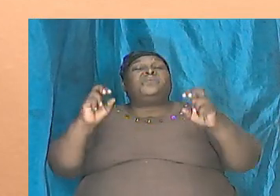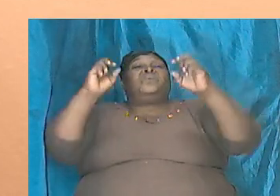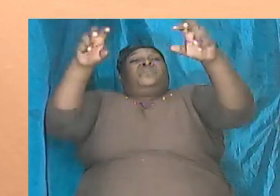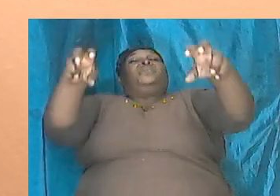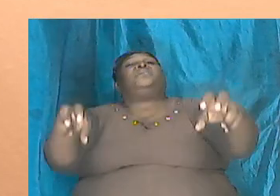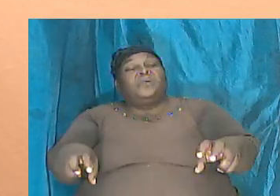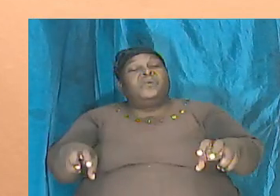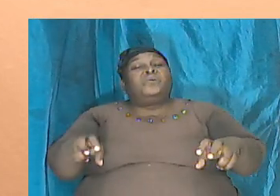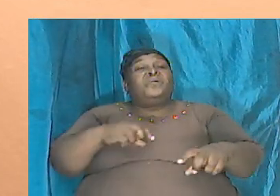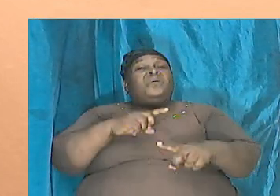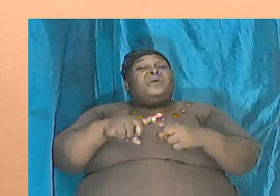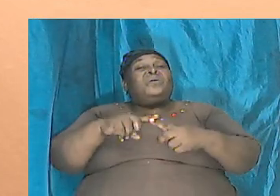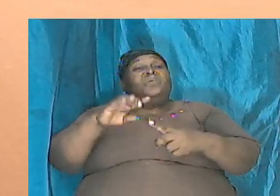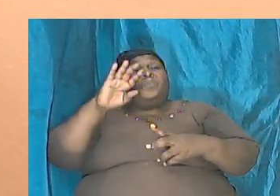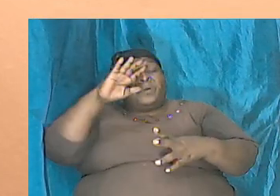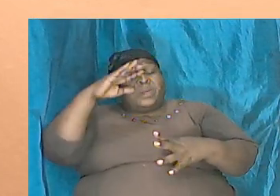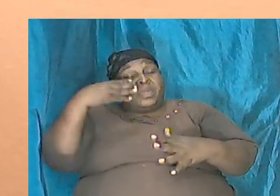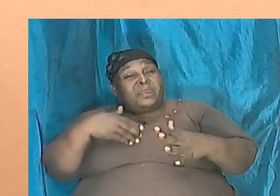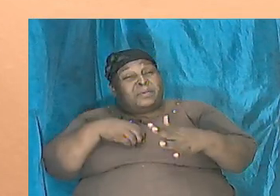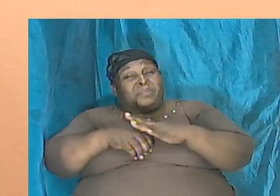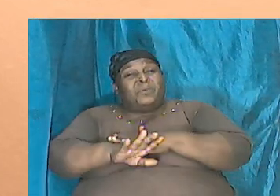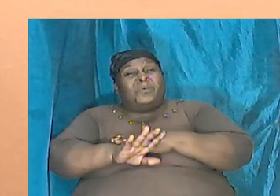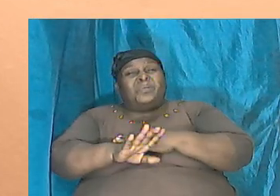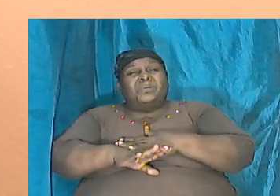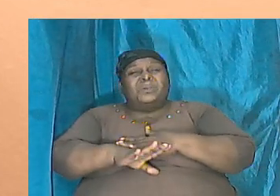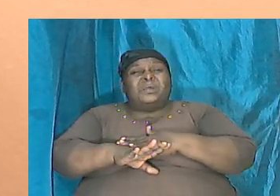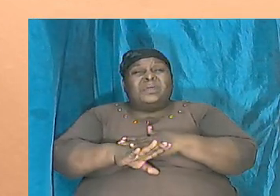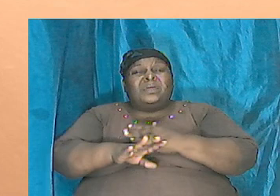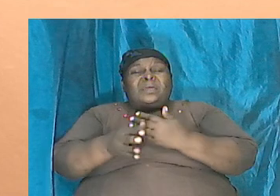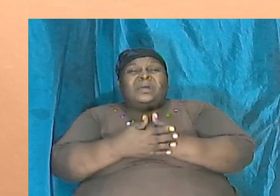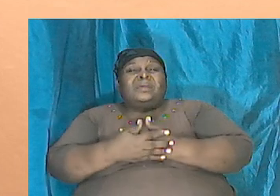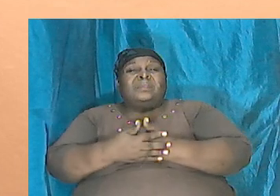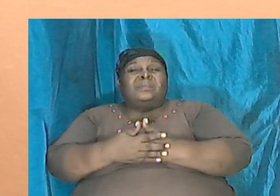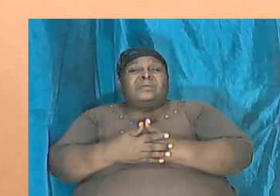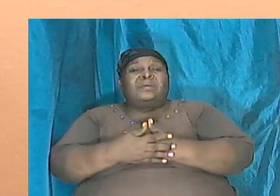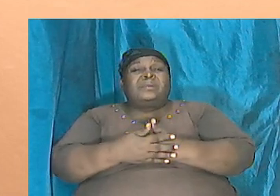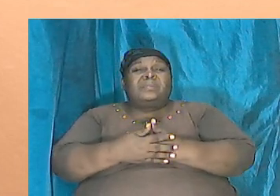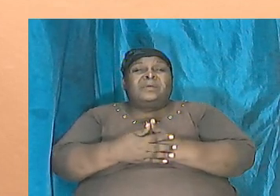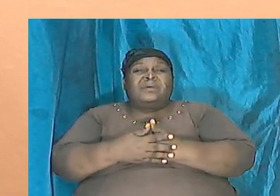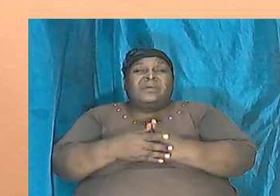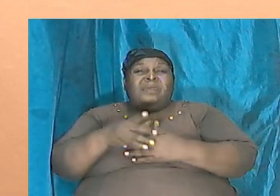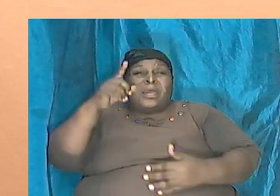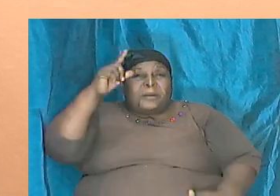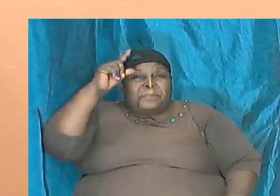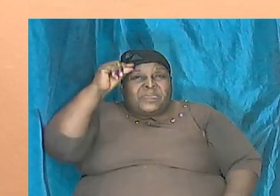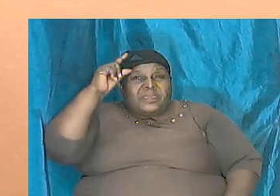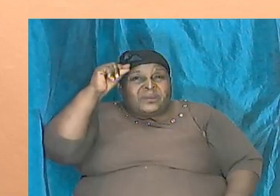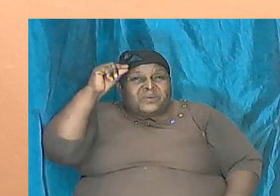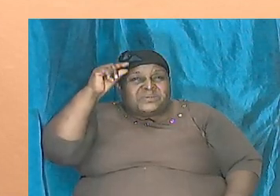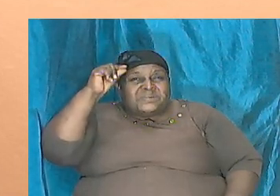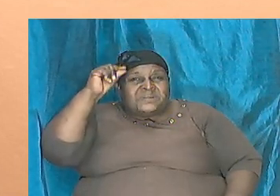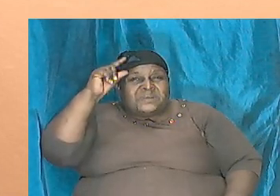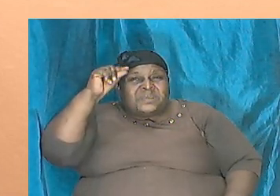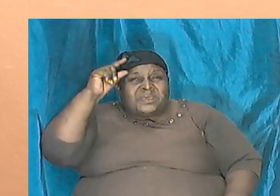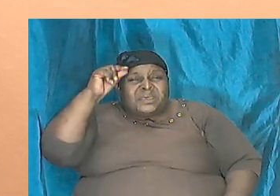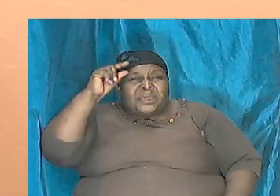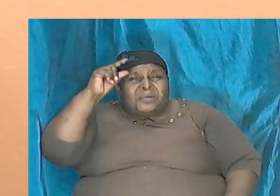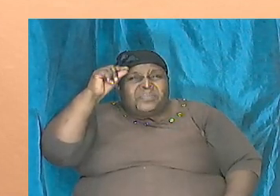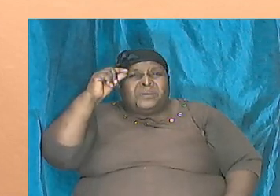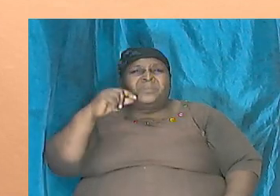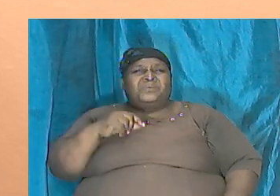born the baby kangaroo is the size of like a peanut in a shell or a